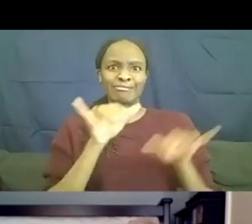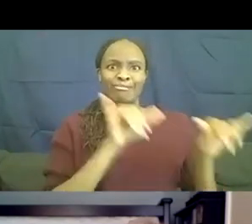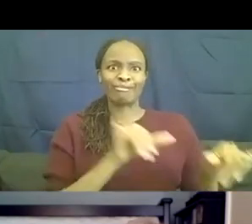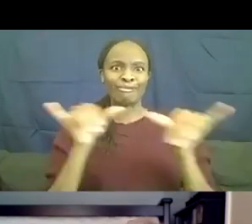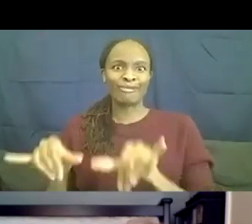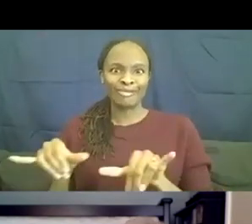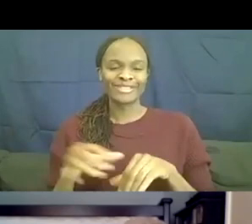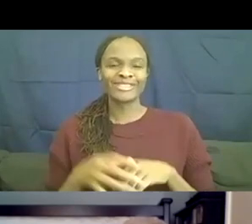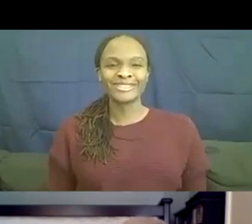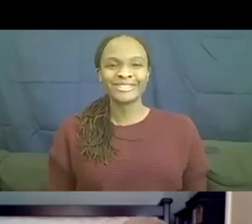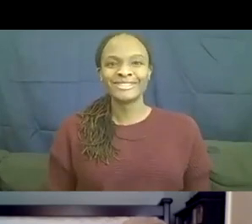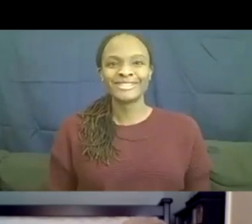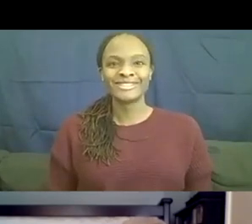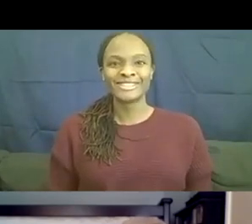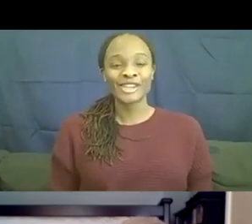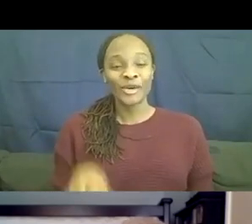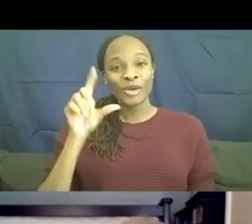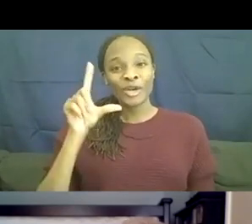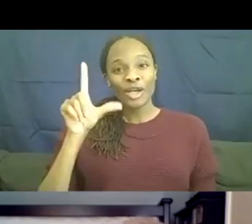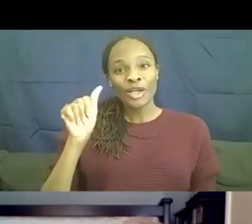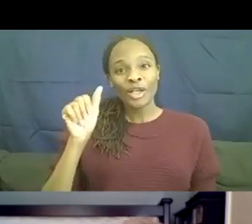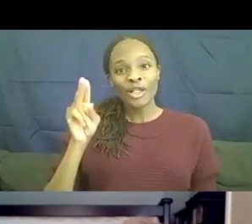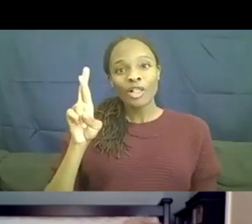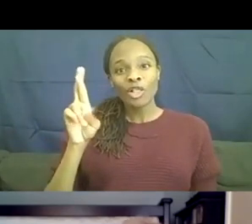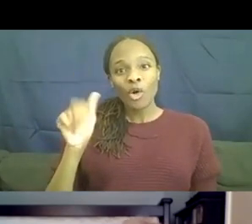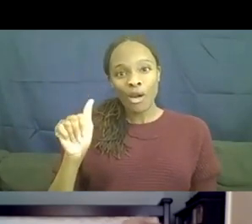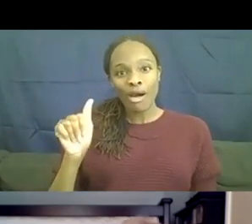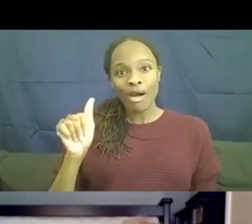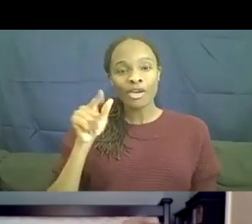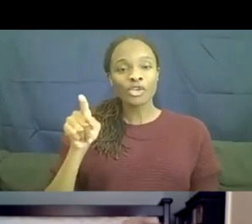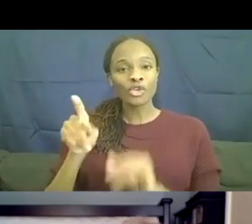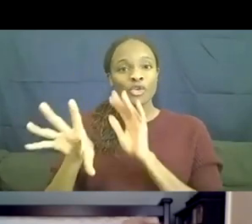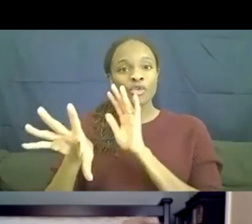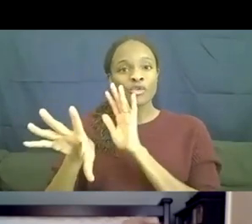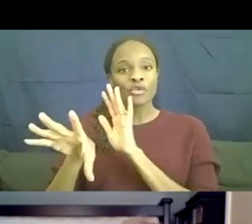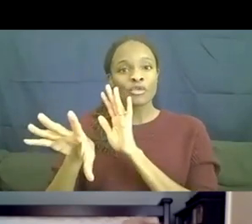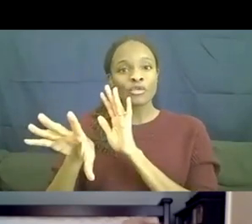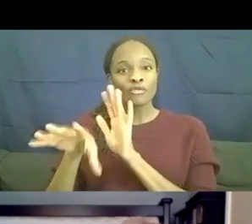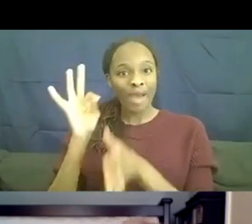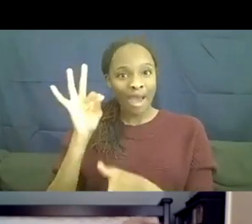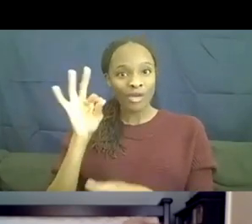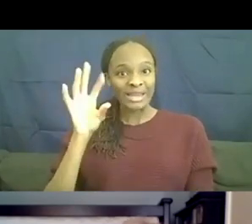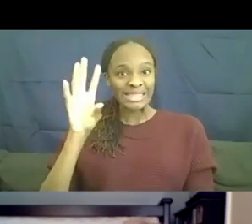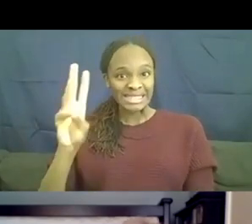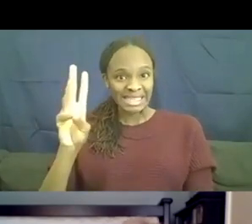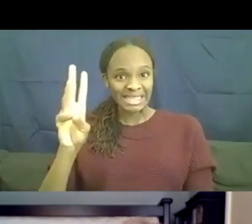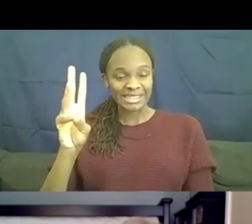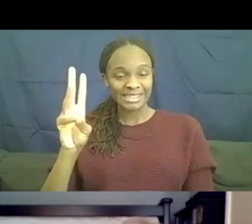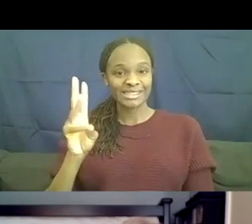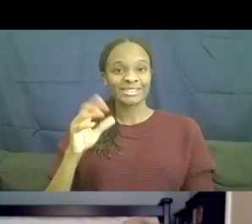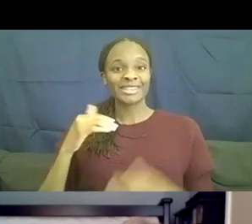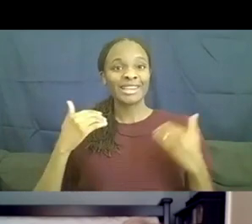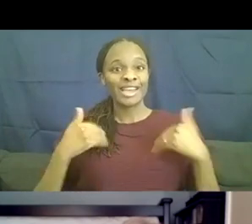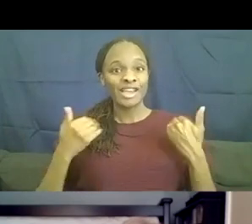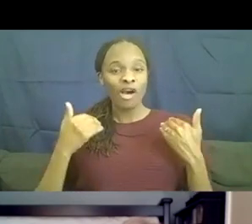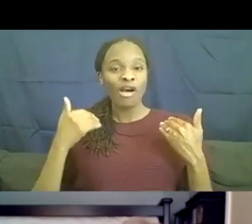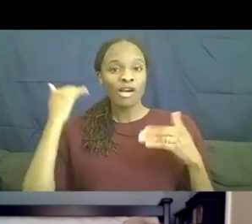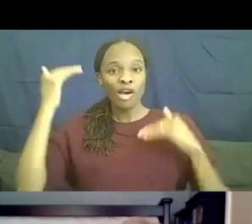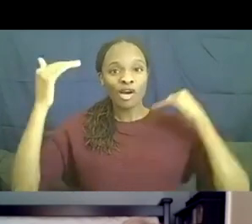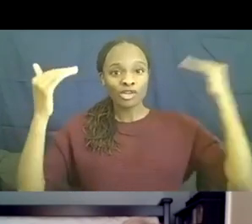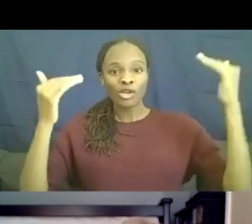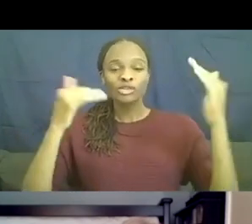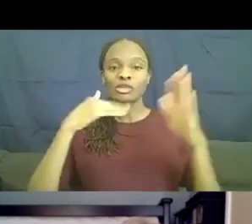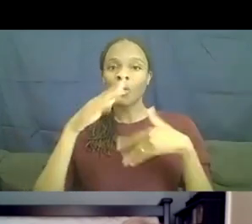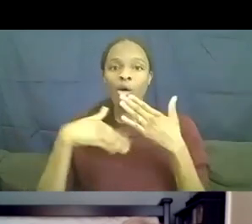so, uh, Laura, um, so you found six young adults, um, all in from the Southern California